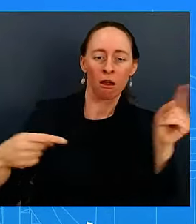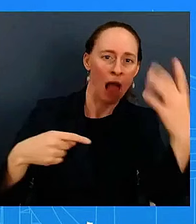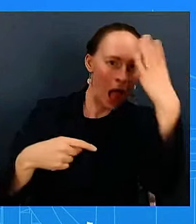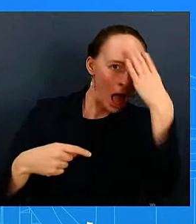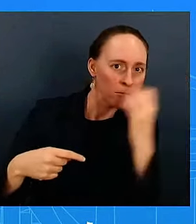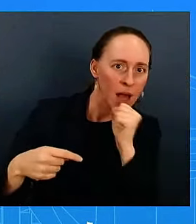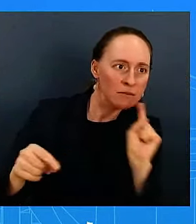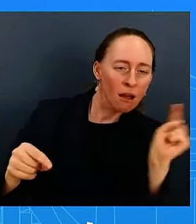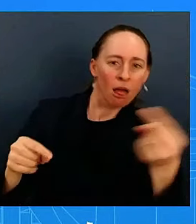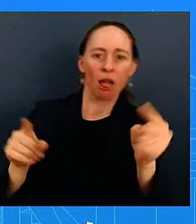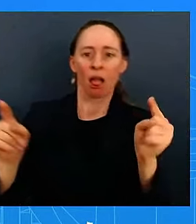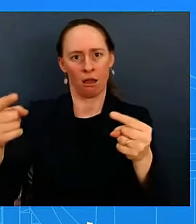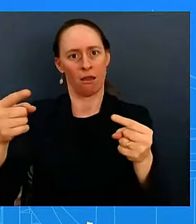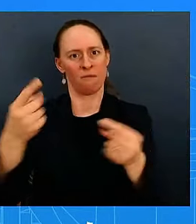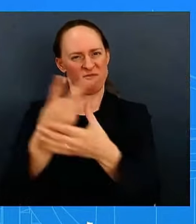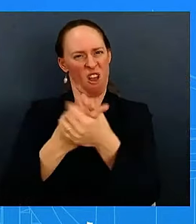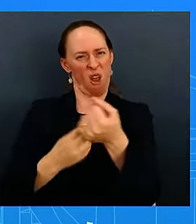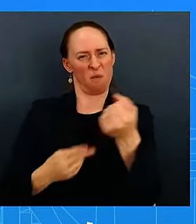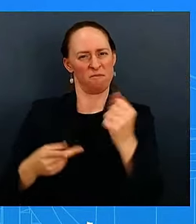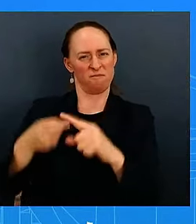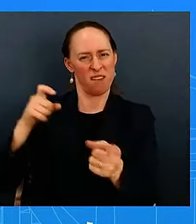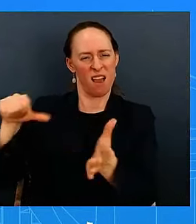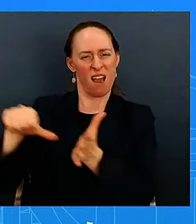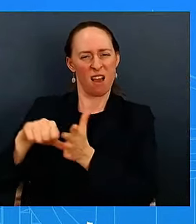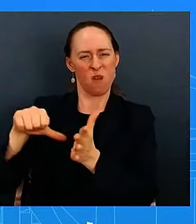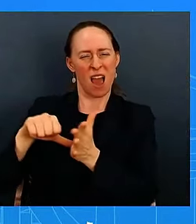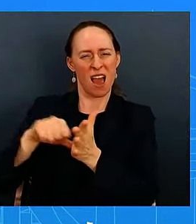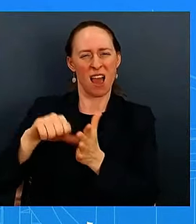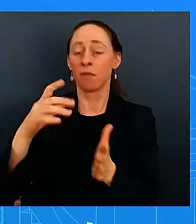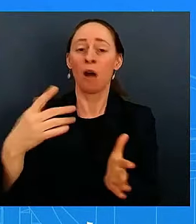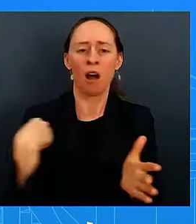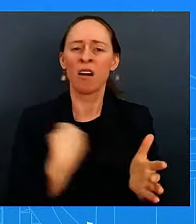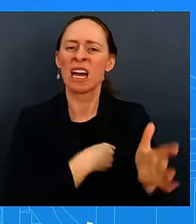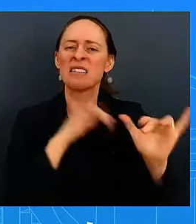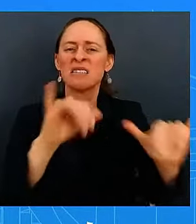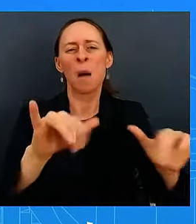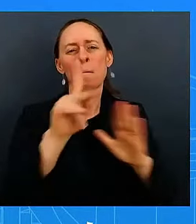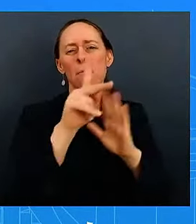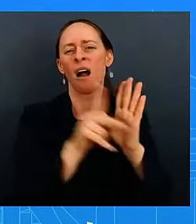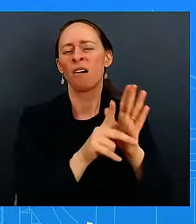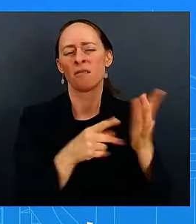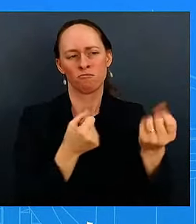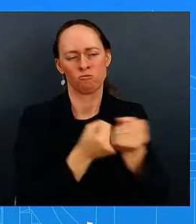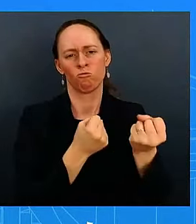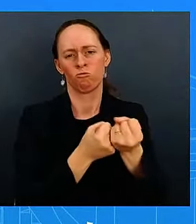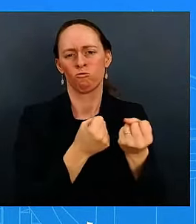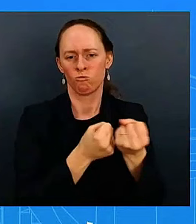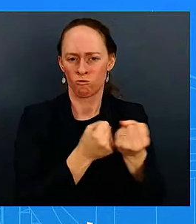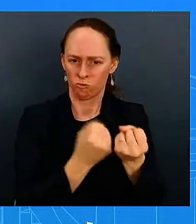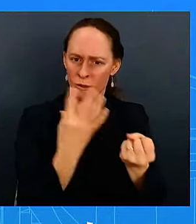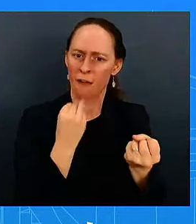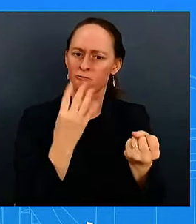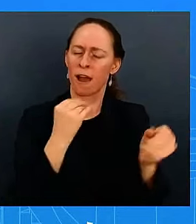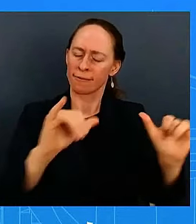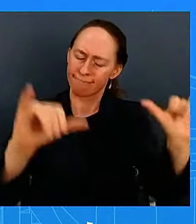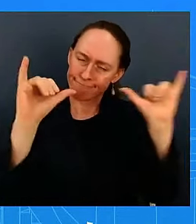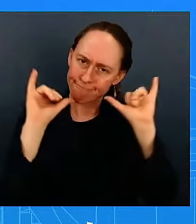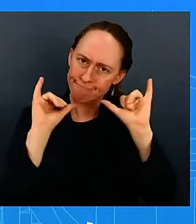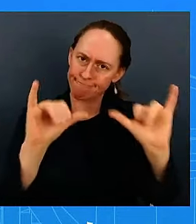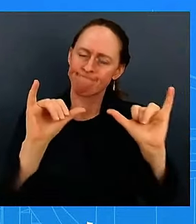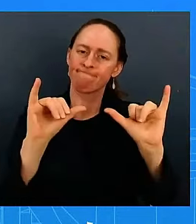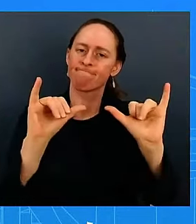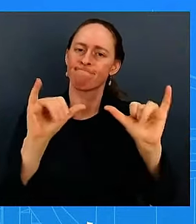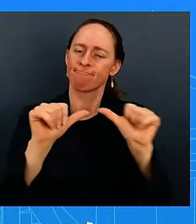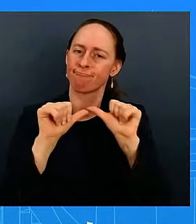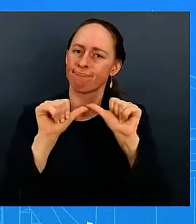we do not have a policy change here uh we're going to continue our commitment to continuing to support israel's security uh continues